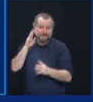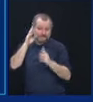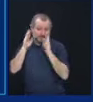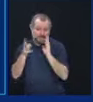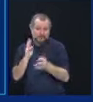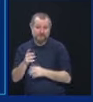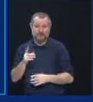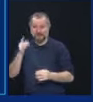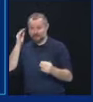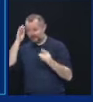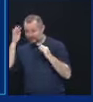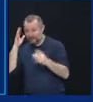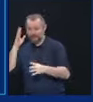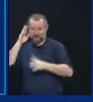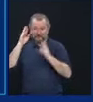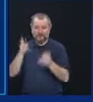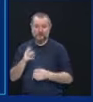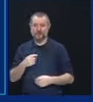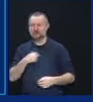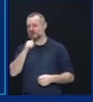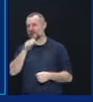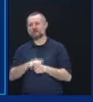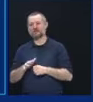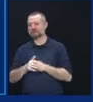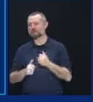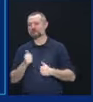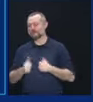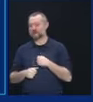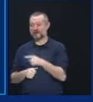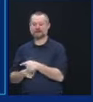and these crazy political opponents.